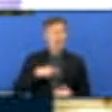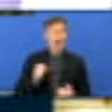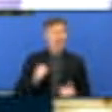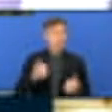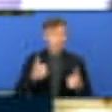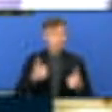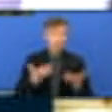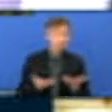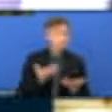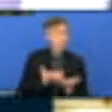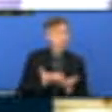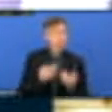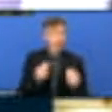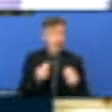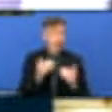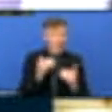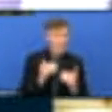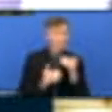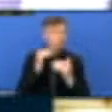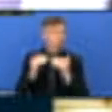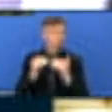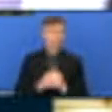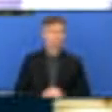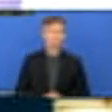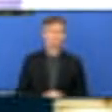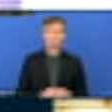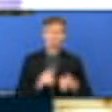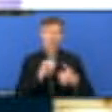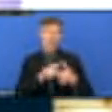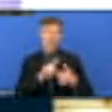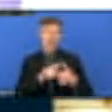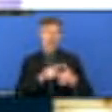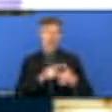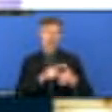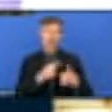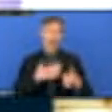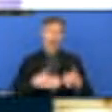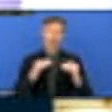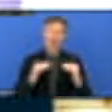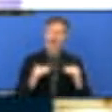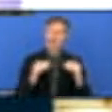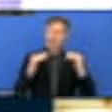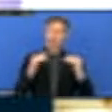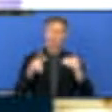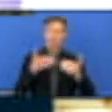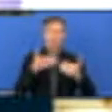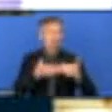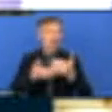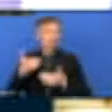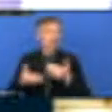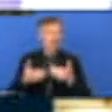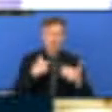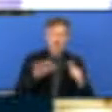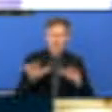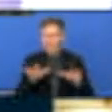greater support for smaller countries and countries with resource constraints that are currently conducting the reviews. And